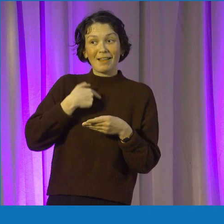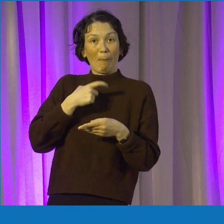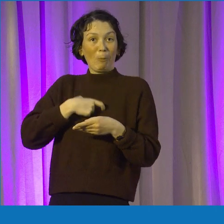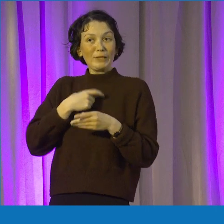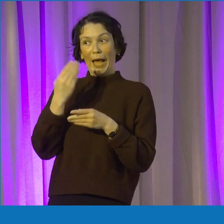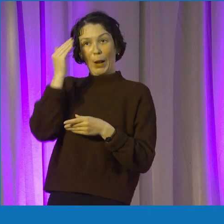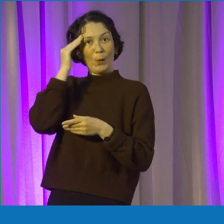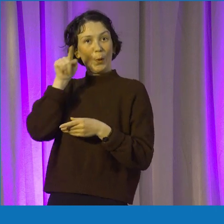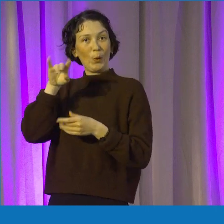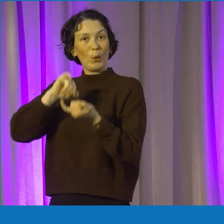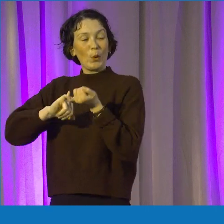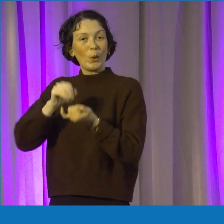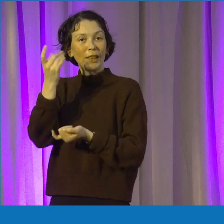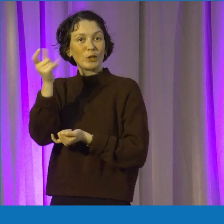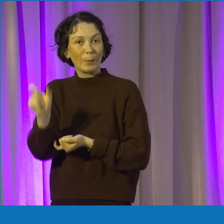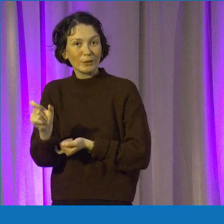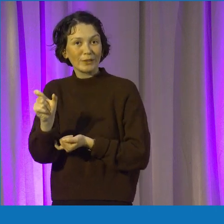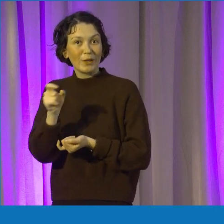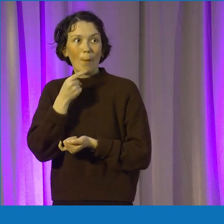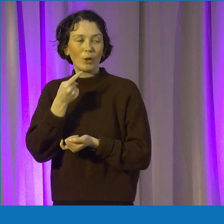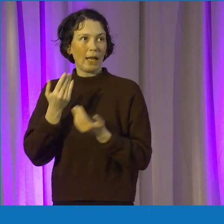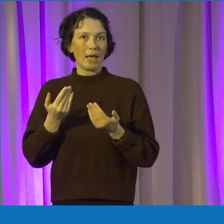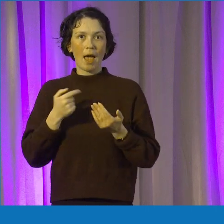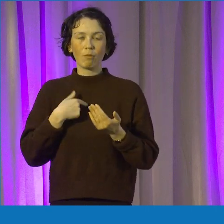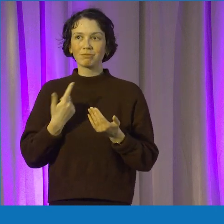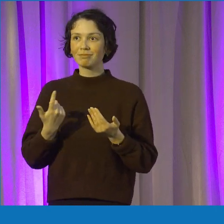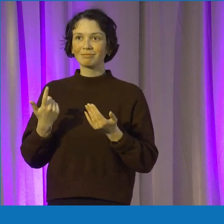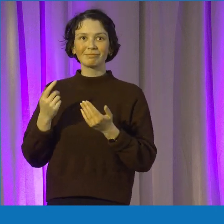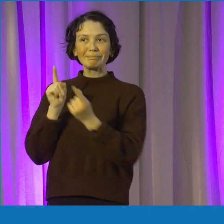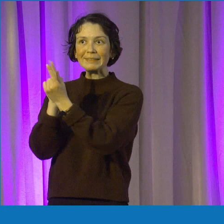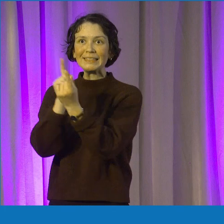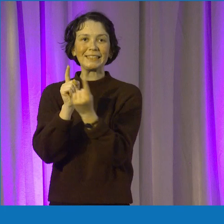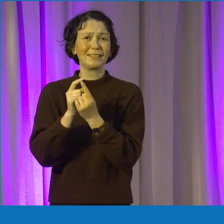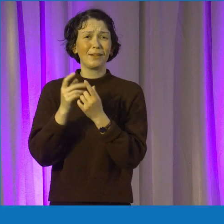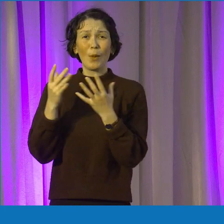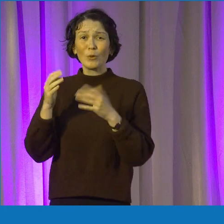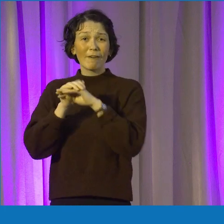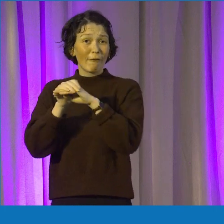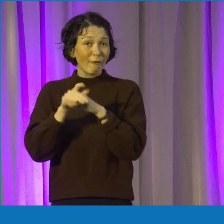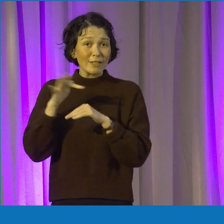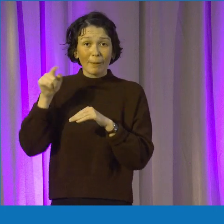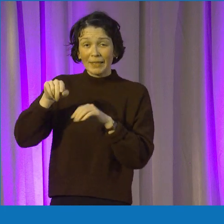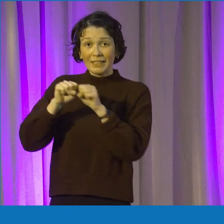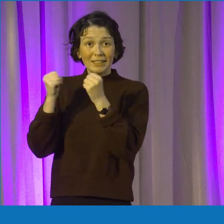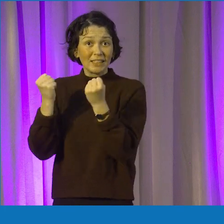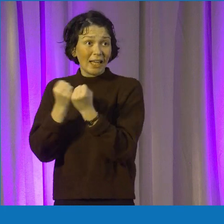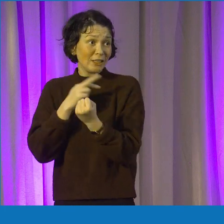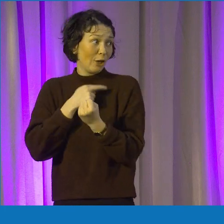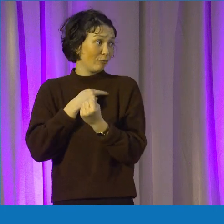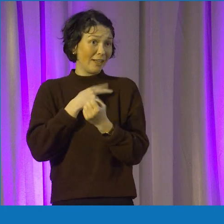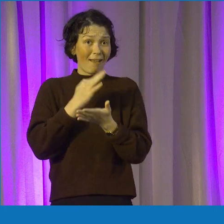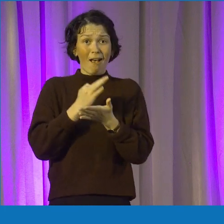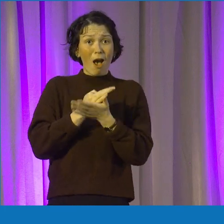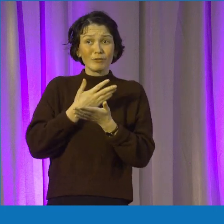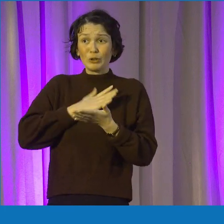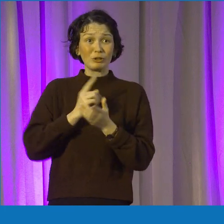didn't know anything. And now I've made so many friends from it. Like me, Eve, the whole Enactus community meet up outside of Enactus